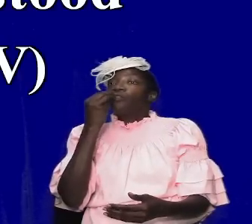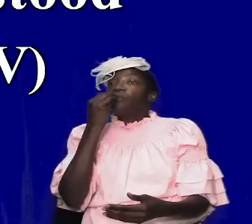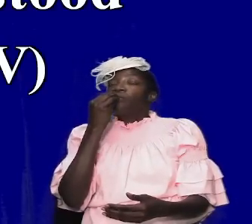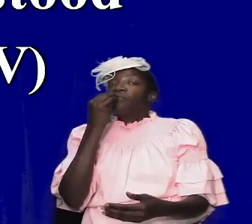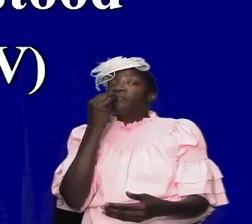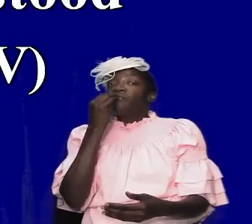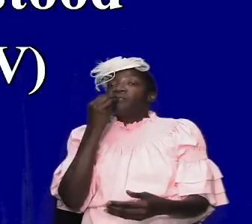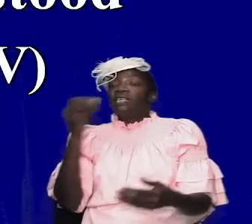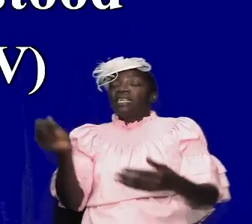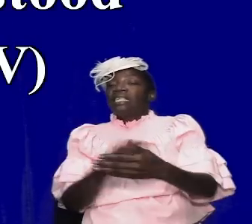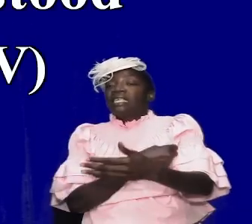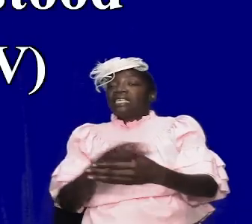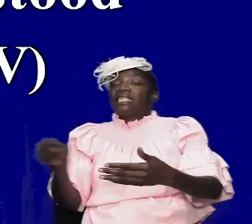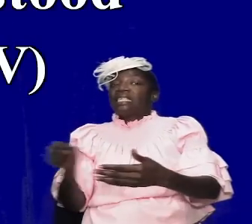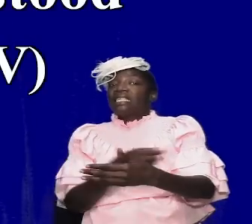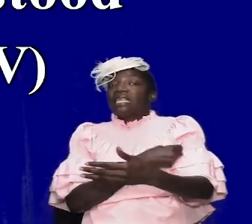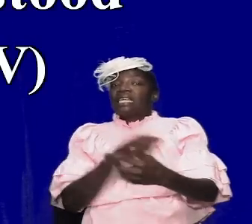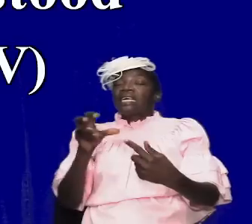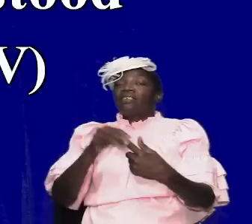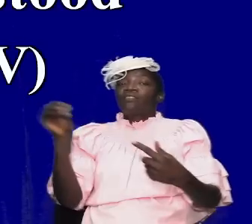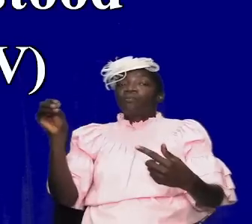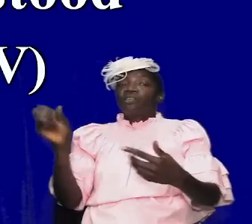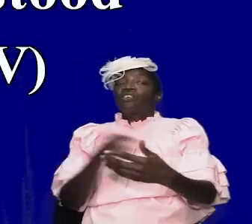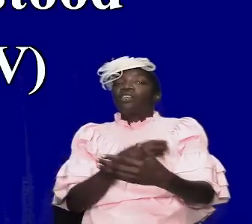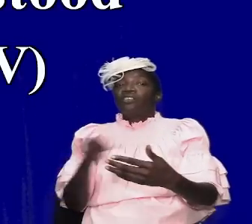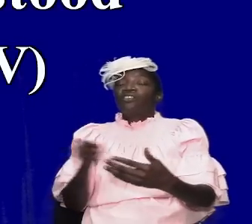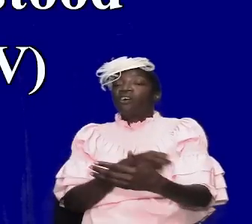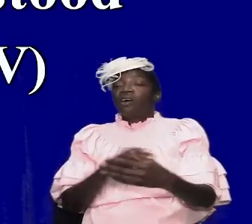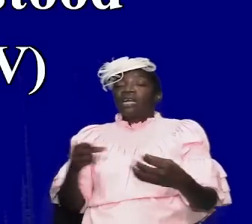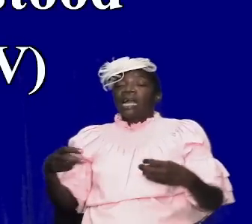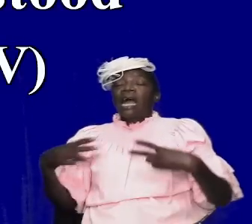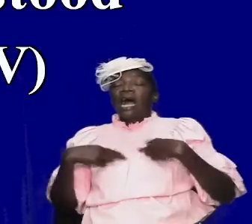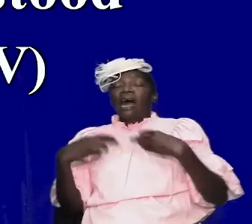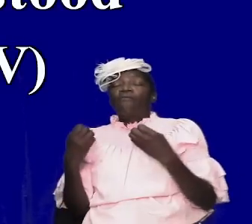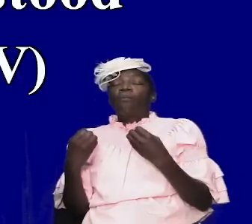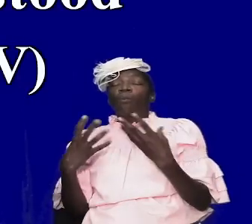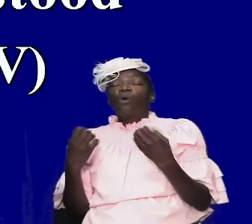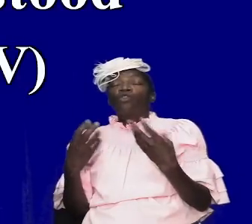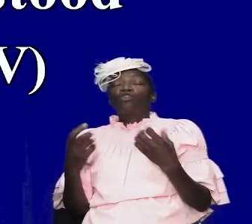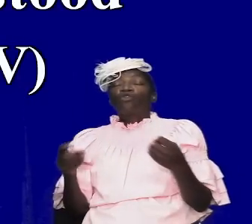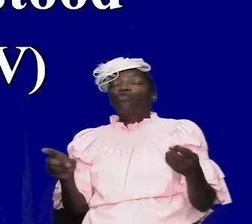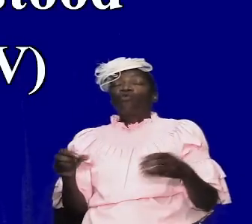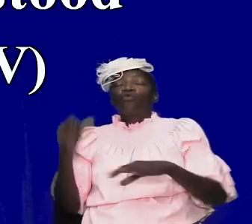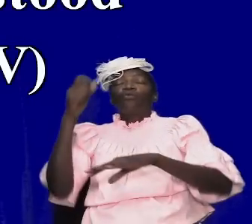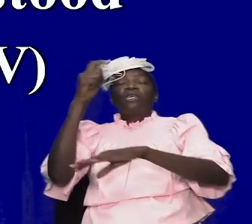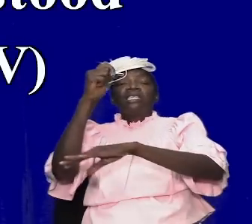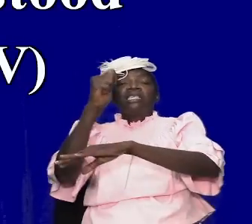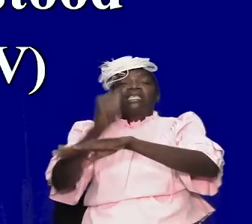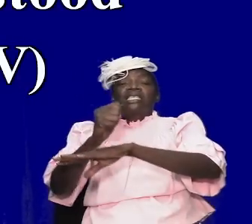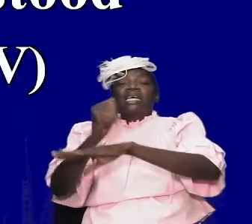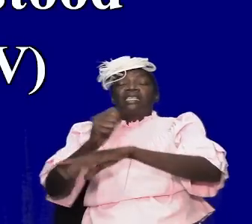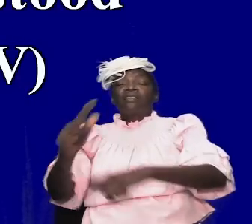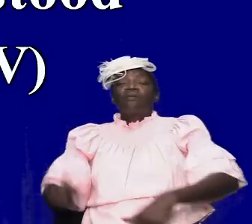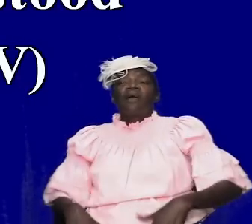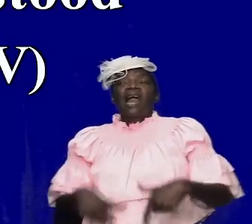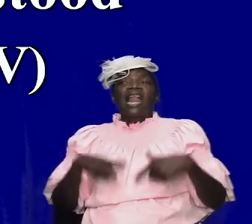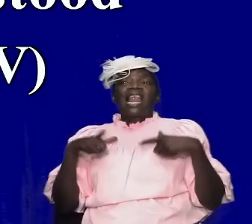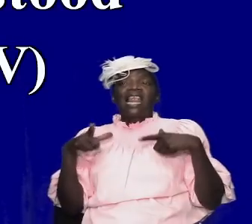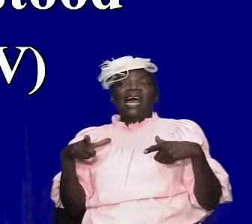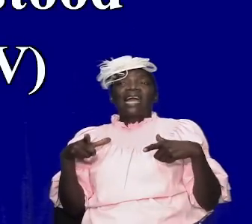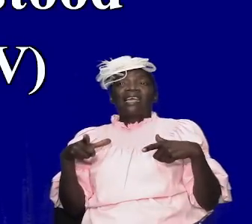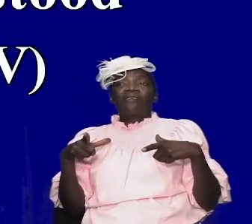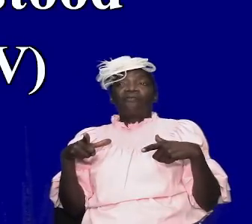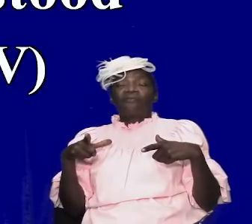particular psalm so that the psalm so have a whole lot to do with sanctuary life and so